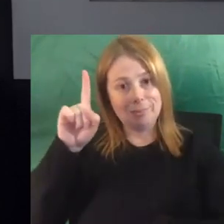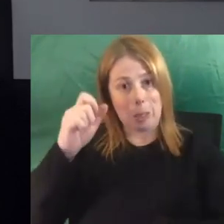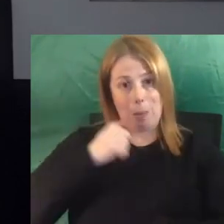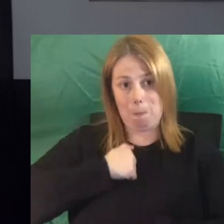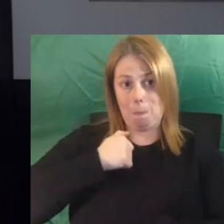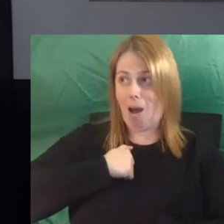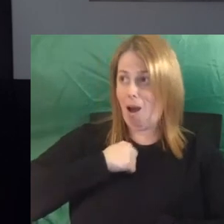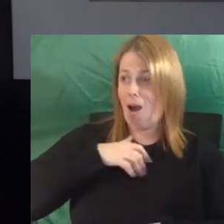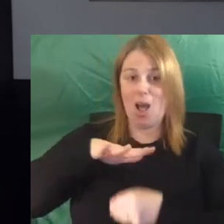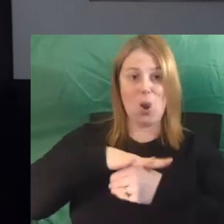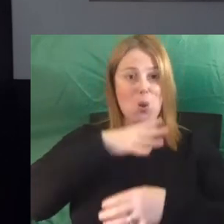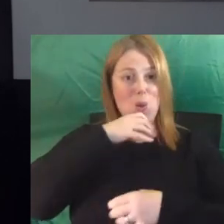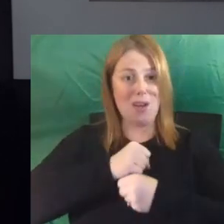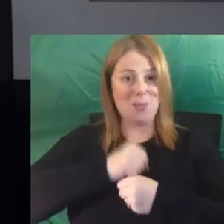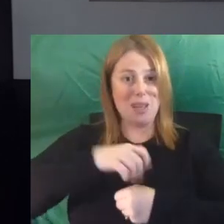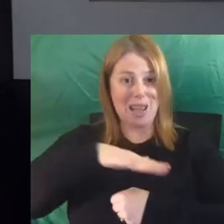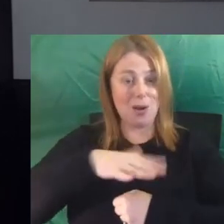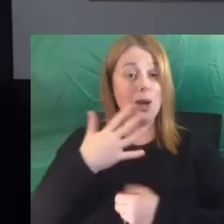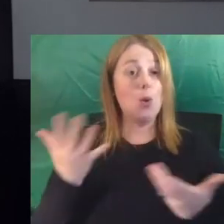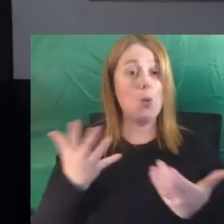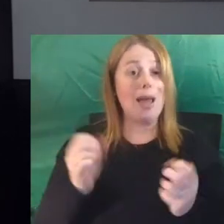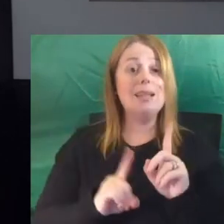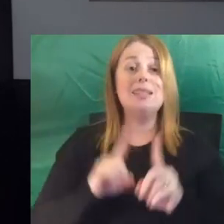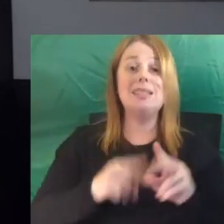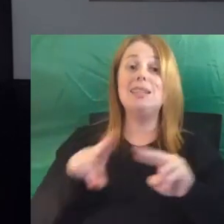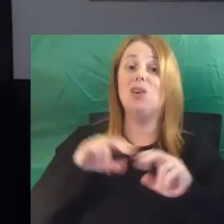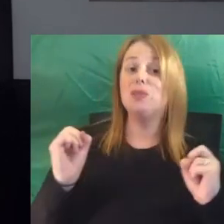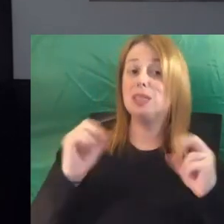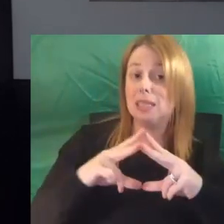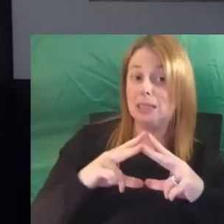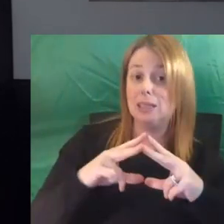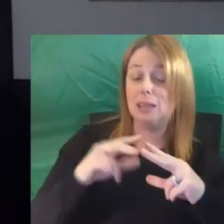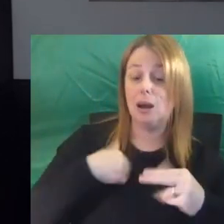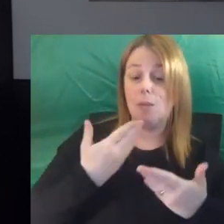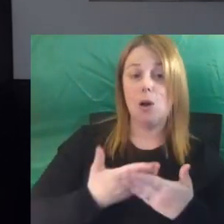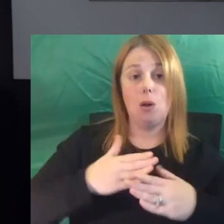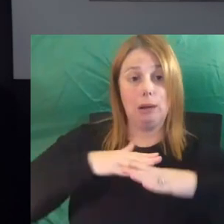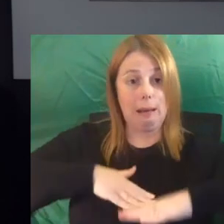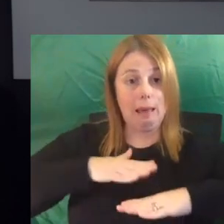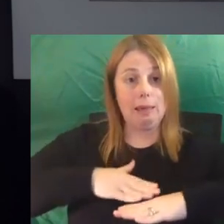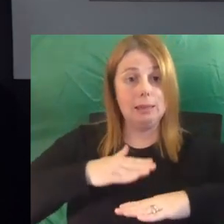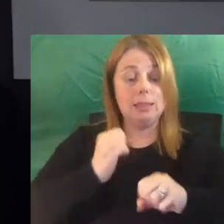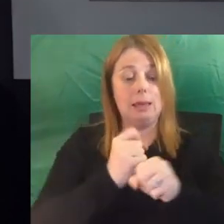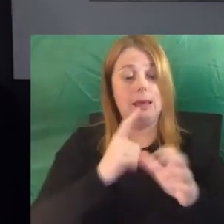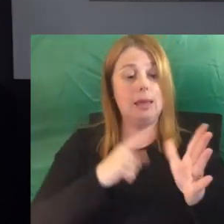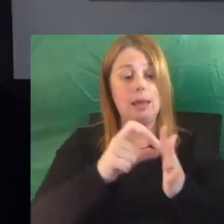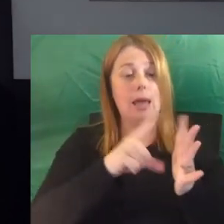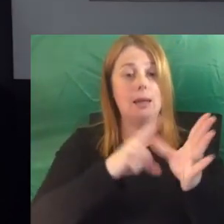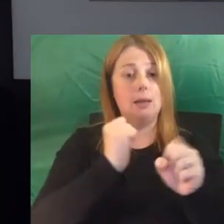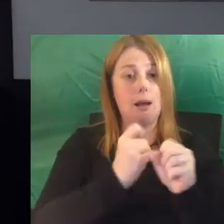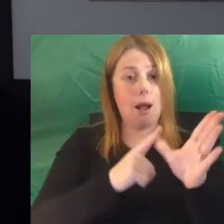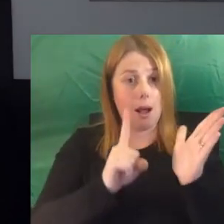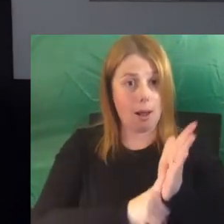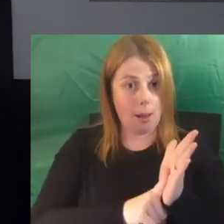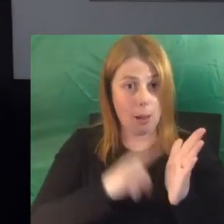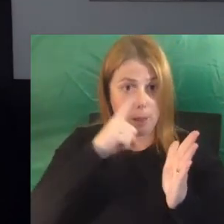local government area in the City of Sydney and so I'm on the lands of the Gadigal people of the Eora nation and